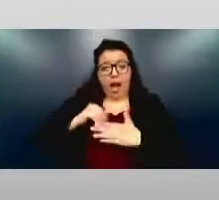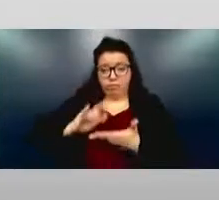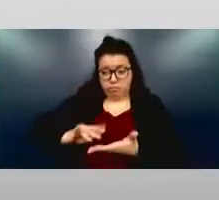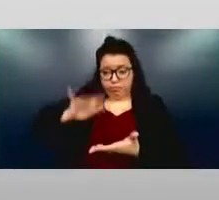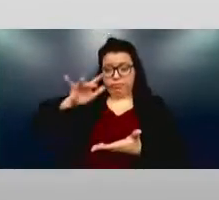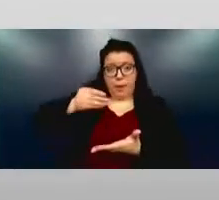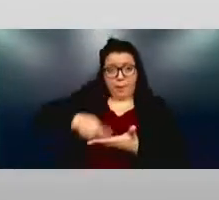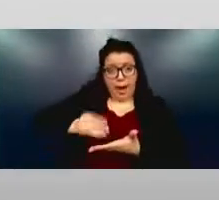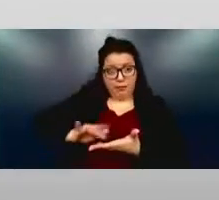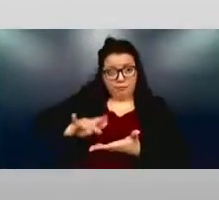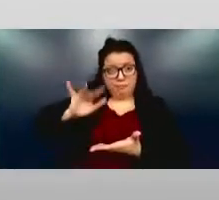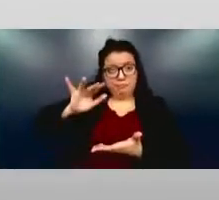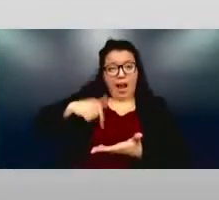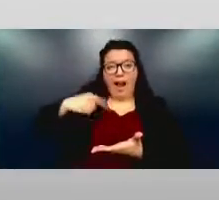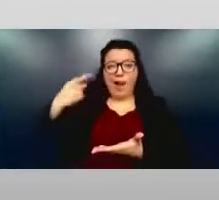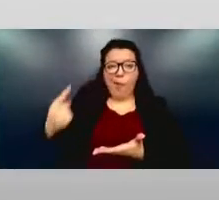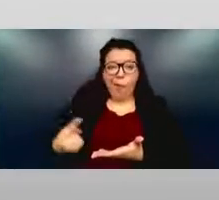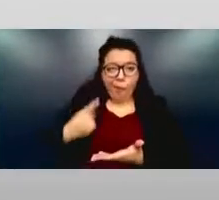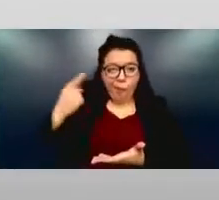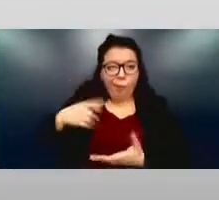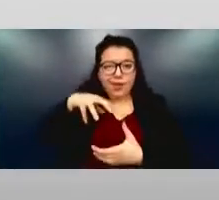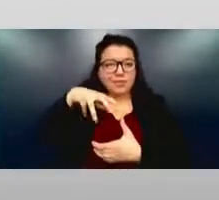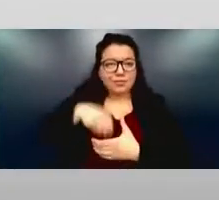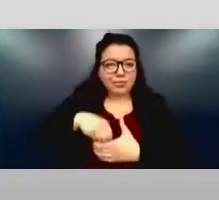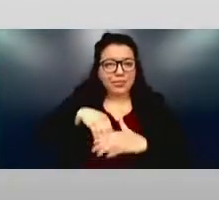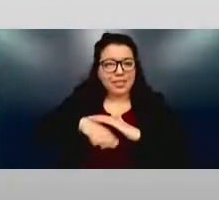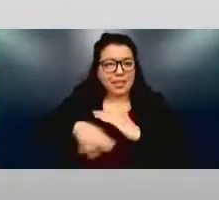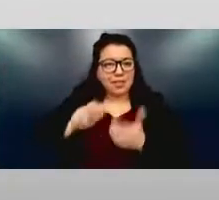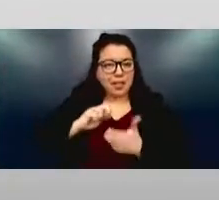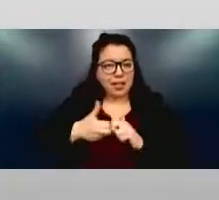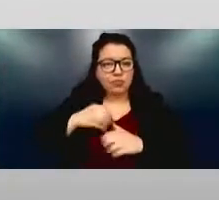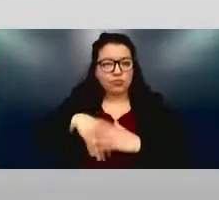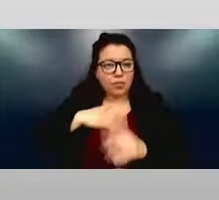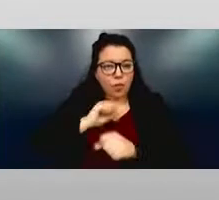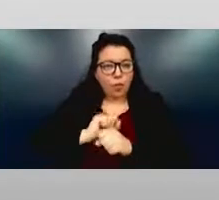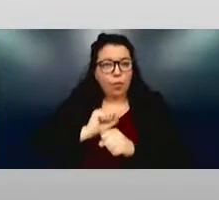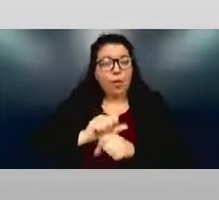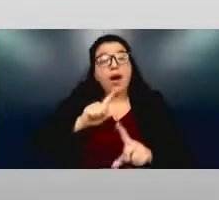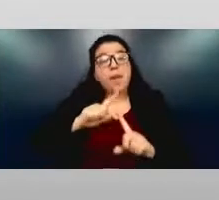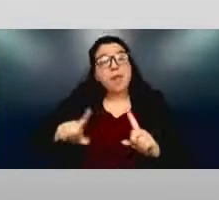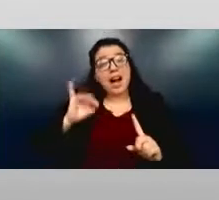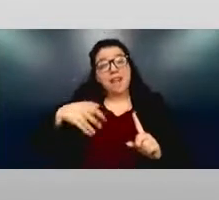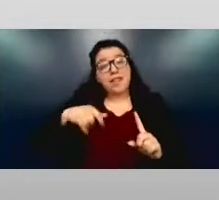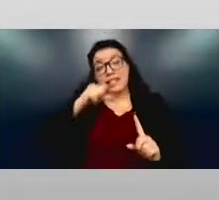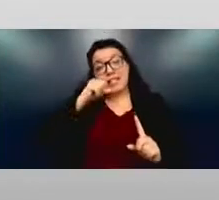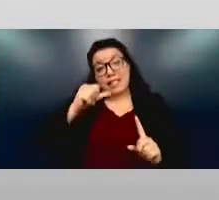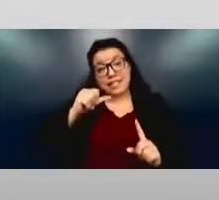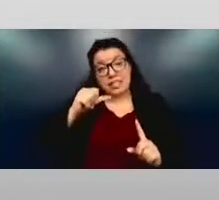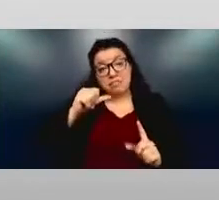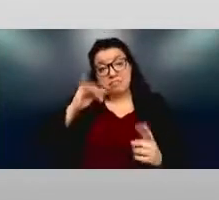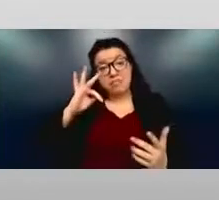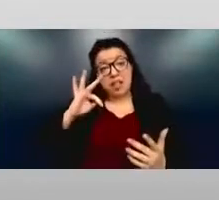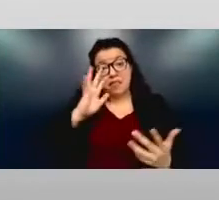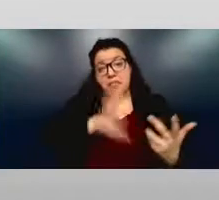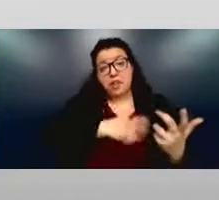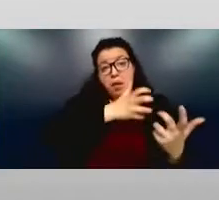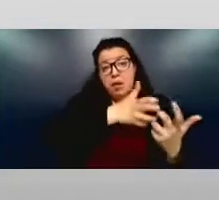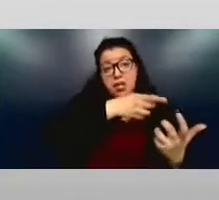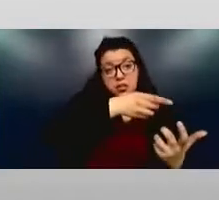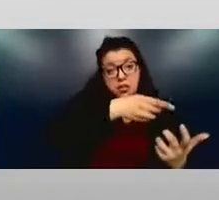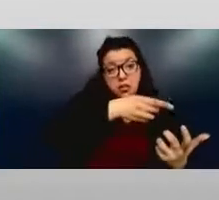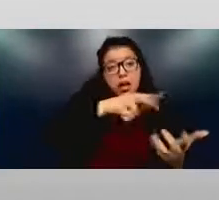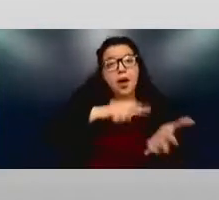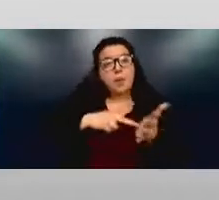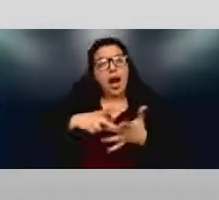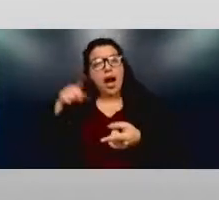And I always include accessibility issues in what we're doing. But even if I didn't, if I have some of these accommodations, you just cut back somewhere else. We do it every day in our